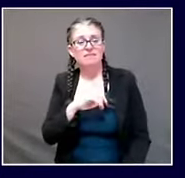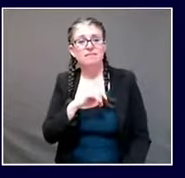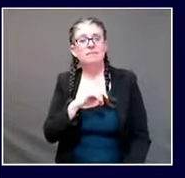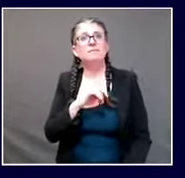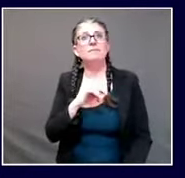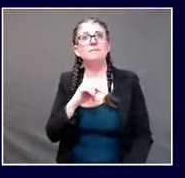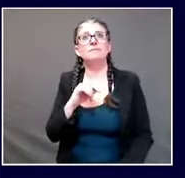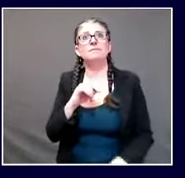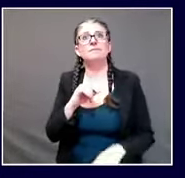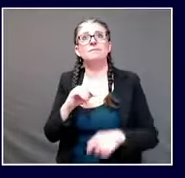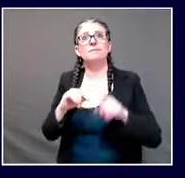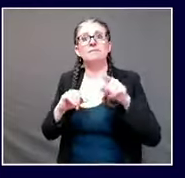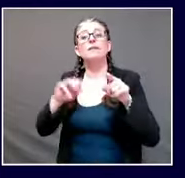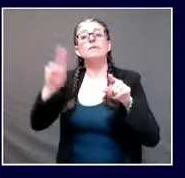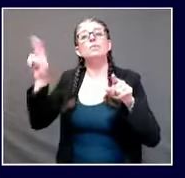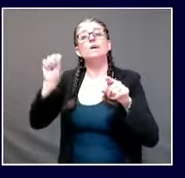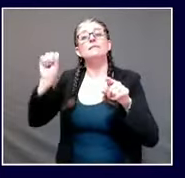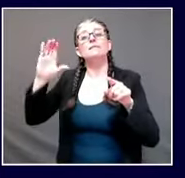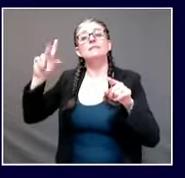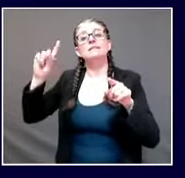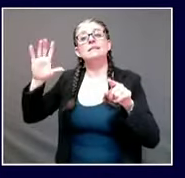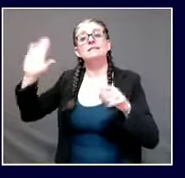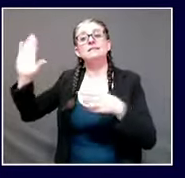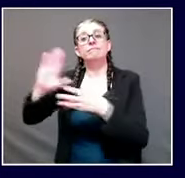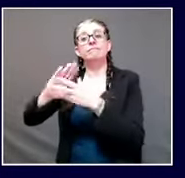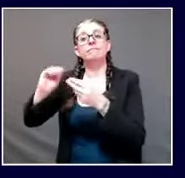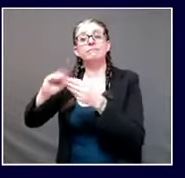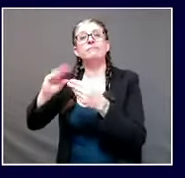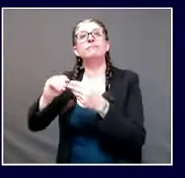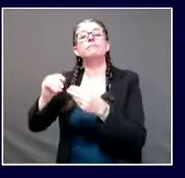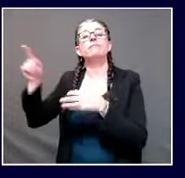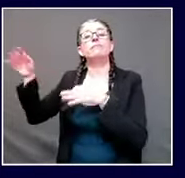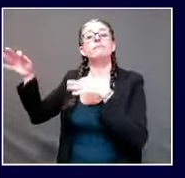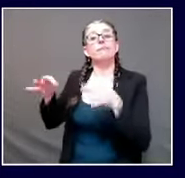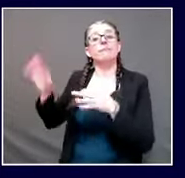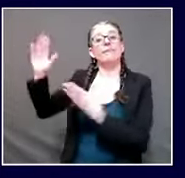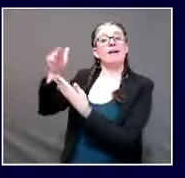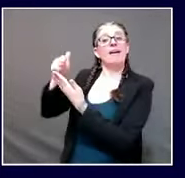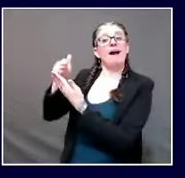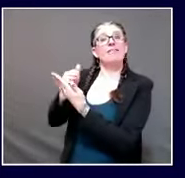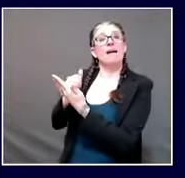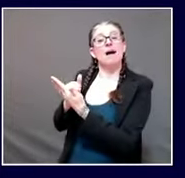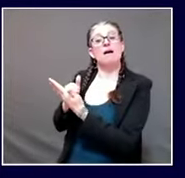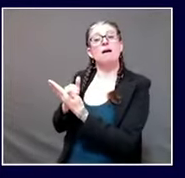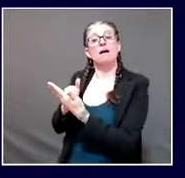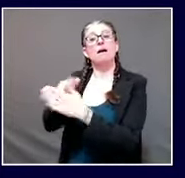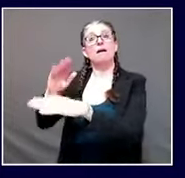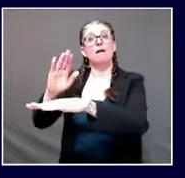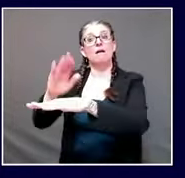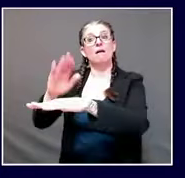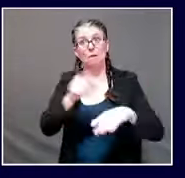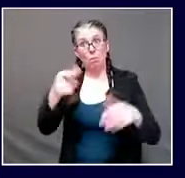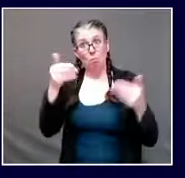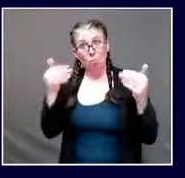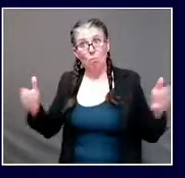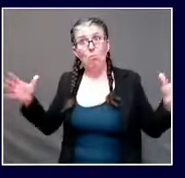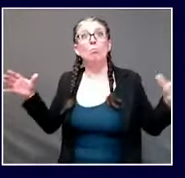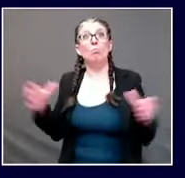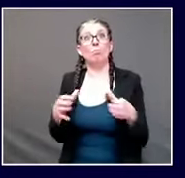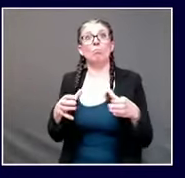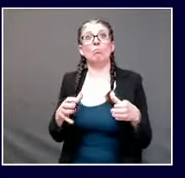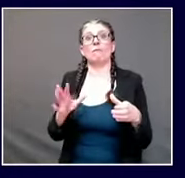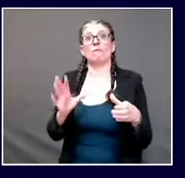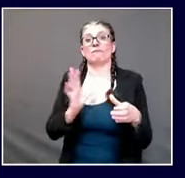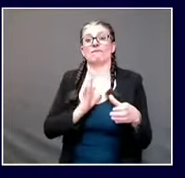households to stay six feet apart if you do insist on having a gathering we're asking people not to have gatherings